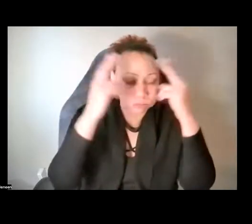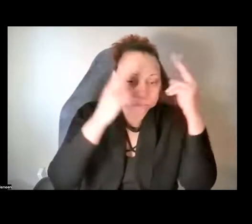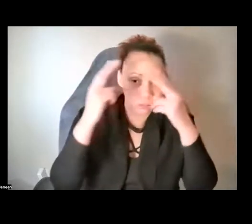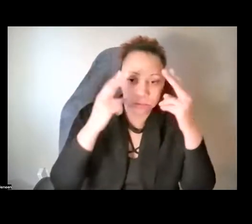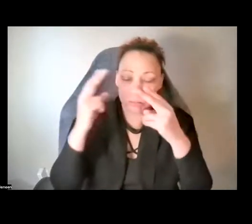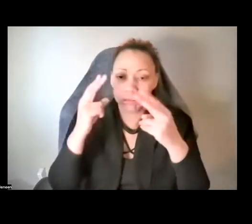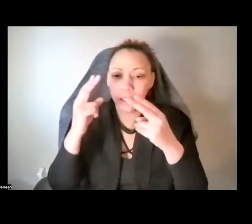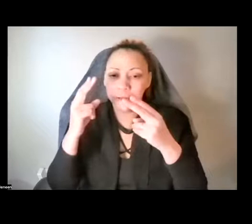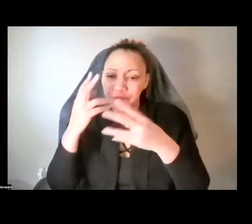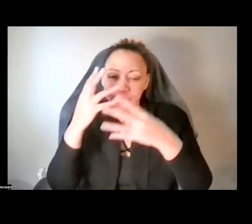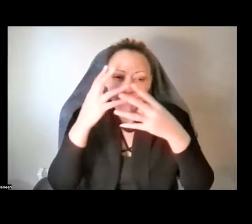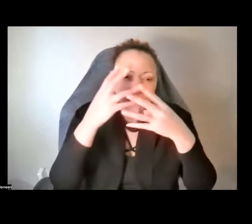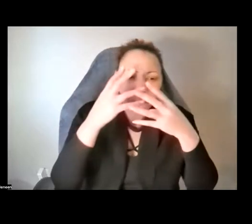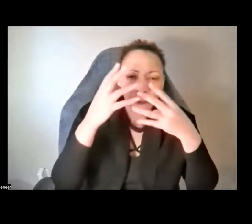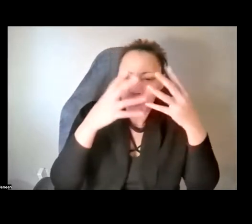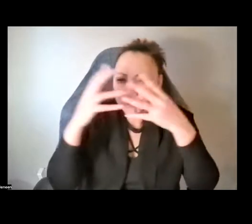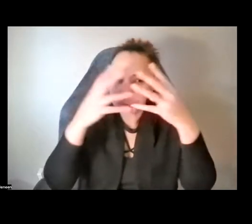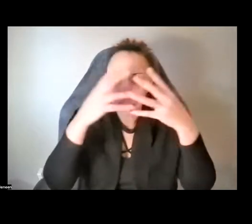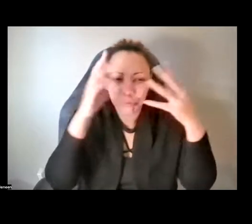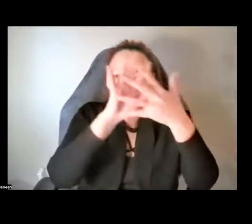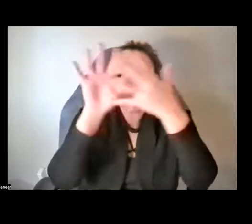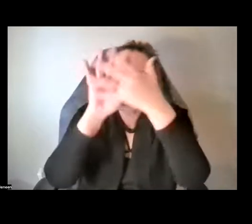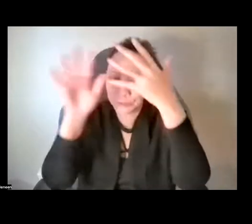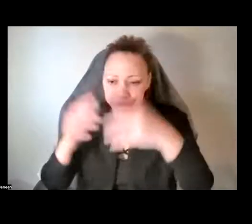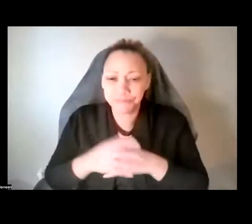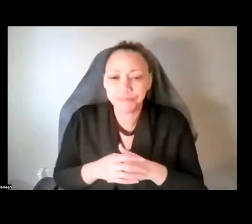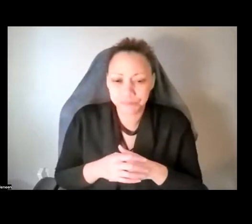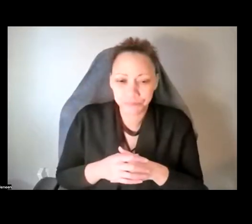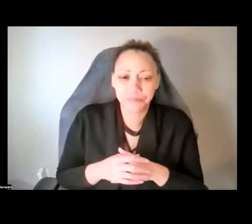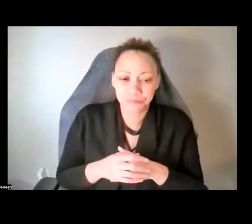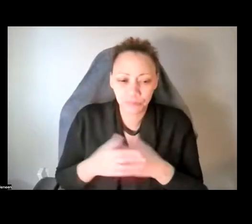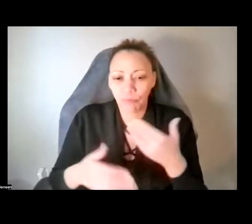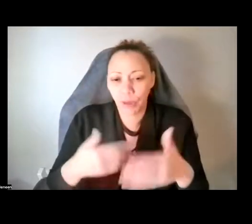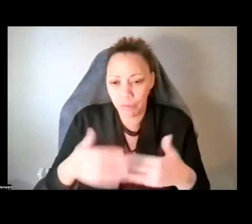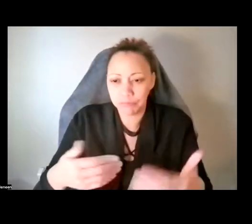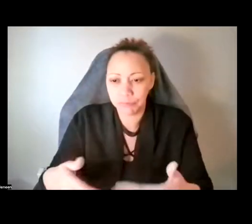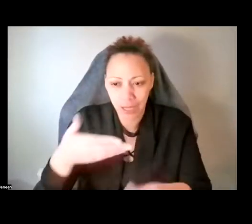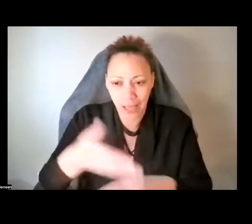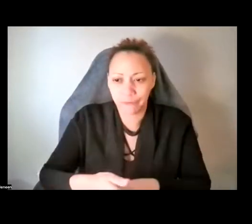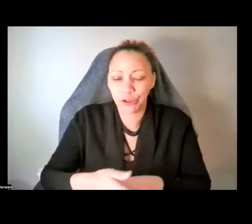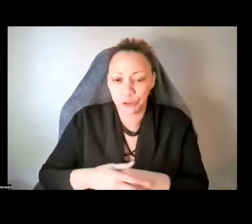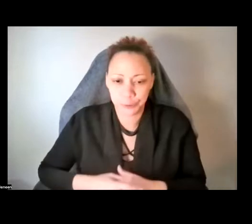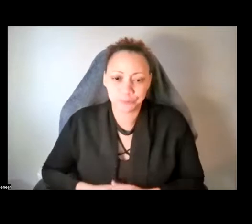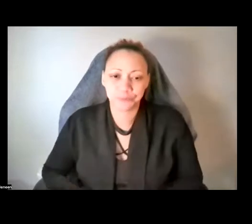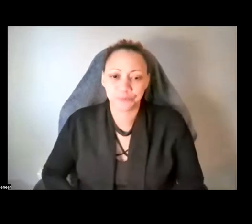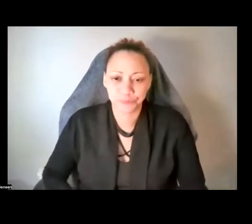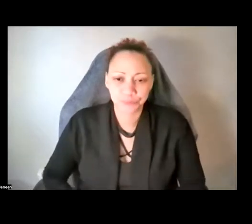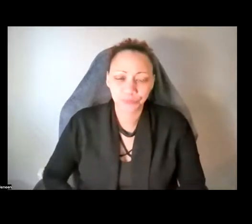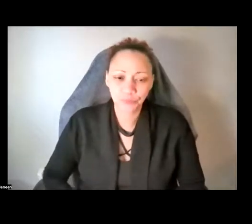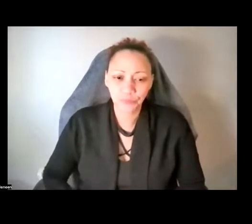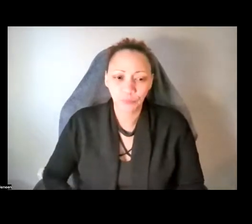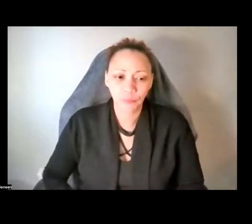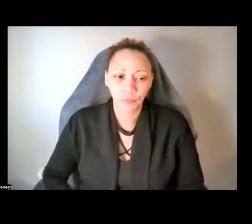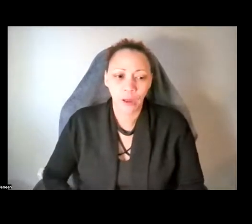had that continue on, uh, in an, in an ongoing way after, afterwards. Um, so can you speak a little bit